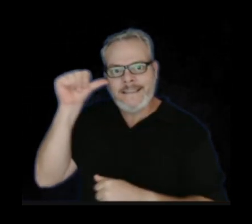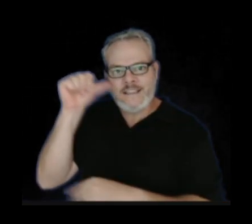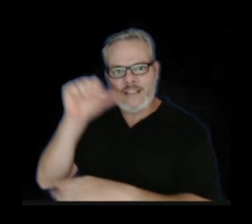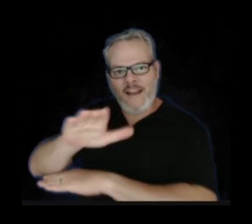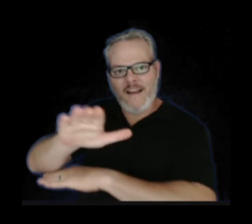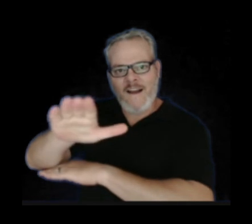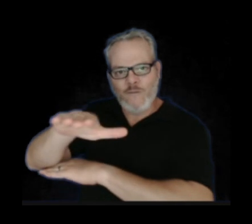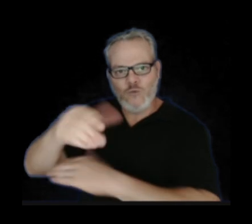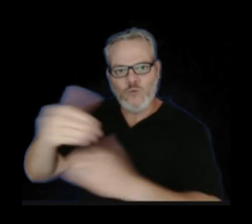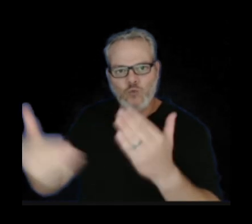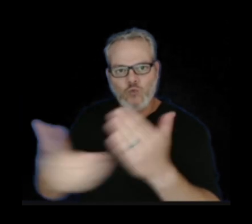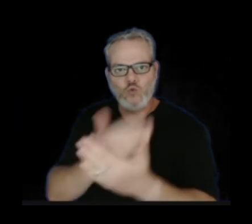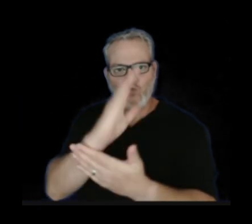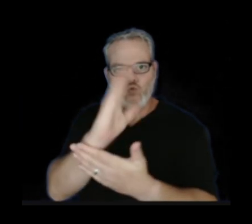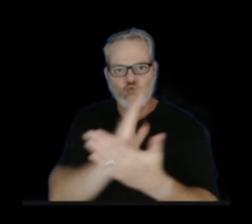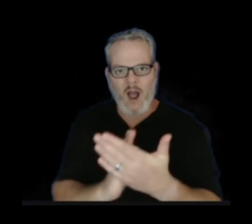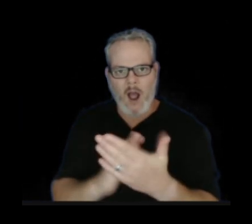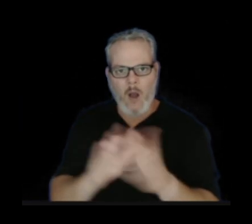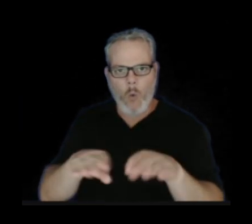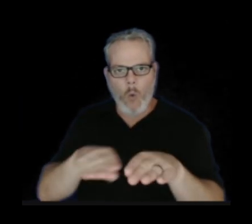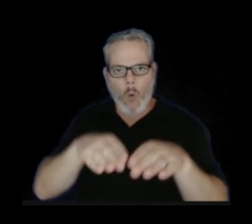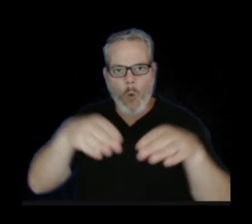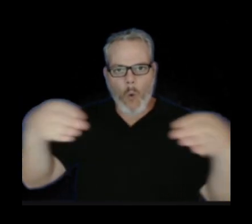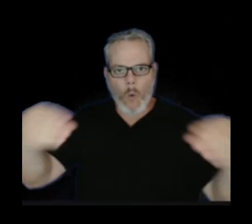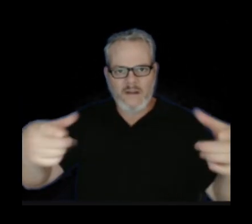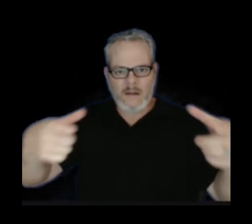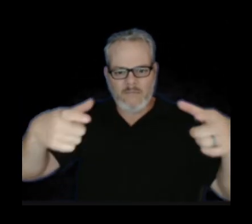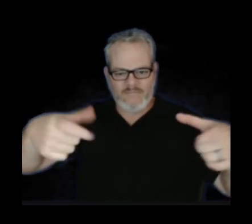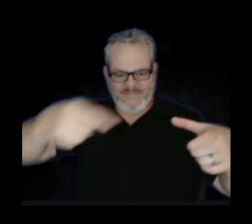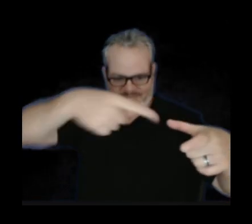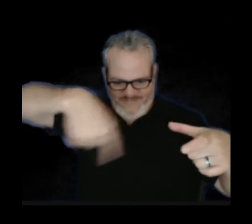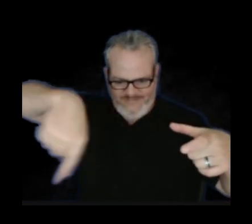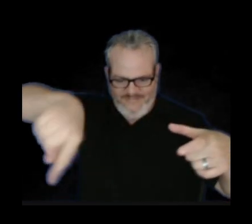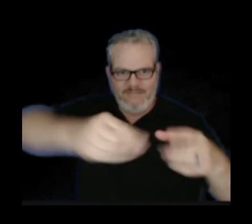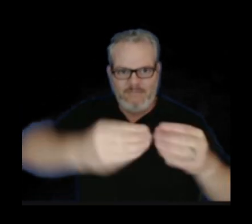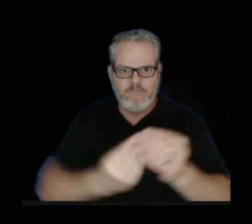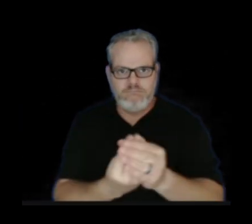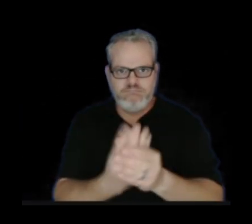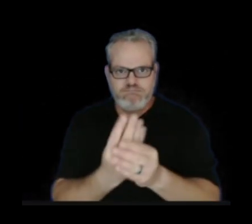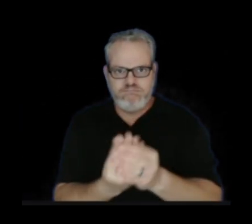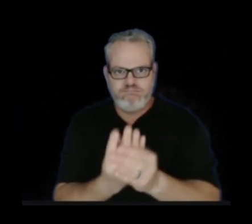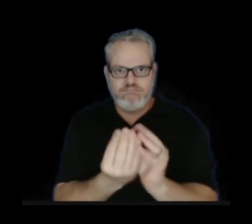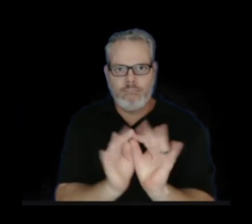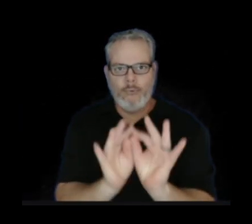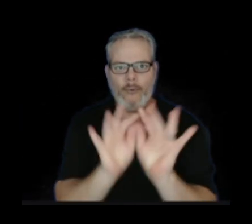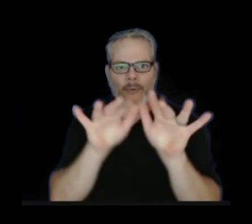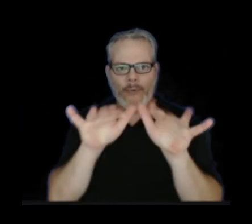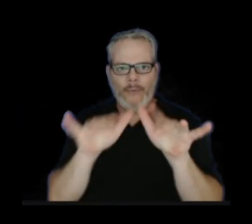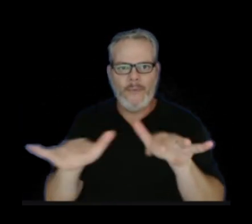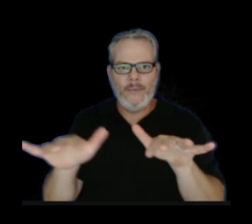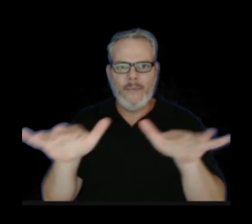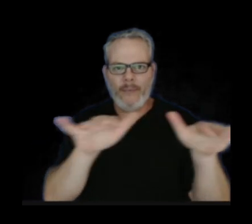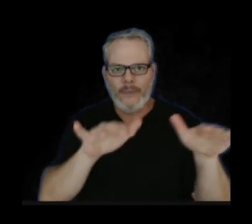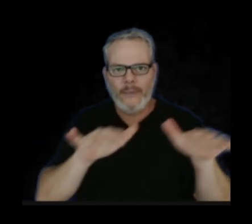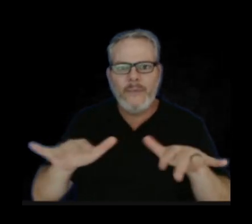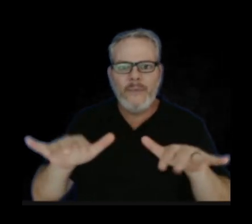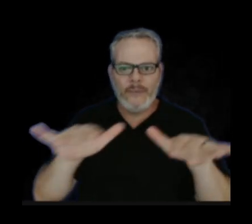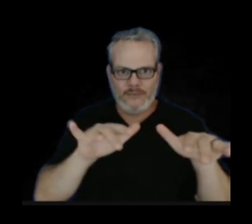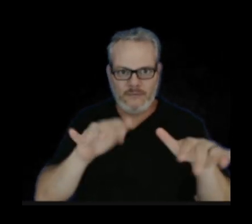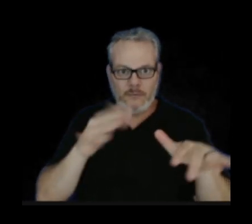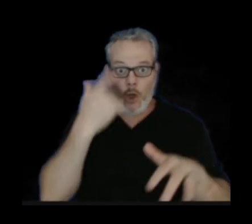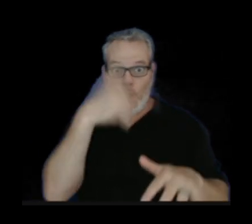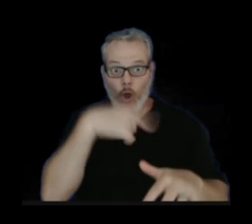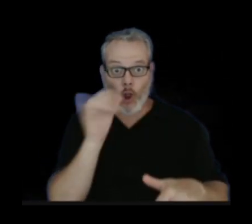new crack opening up on the upper rim of the crater and pouring lava into the crater as well. So those are the four phases. We can show you what that actually looked like.